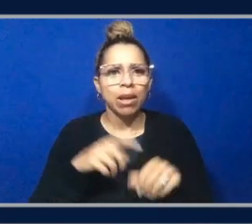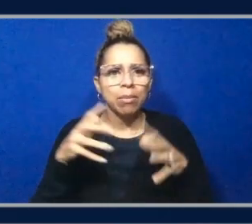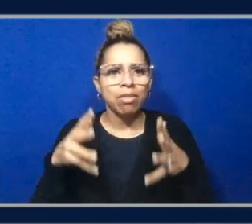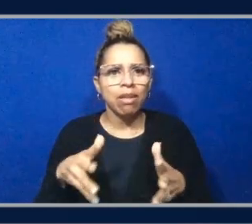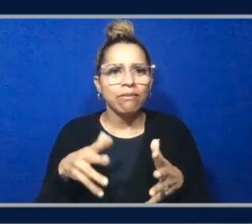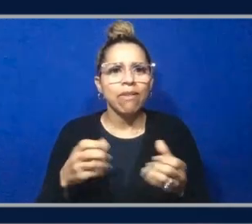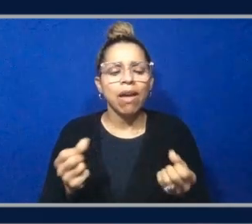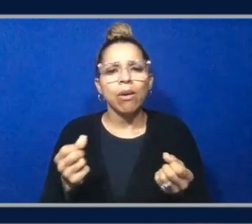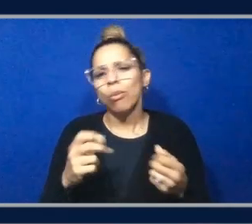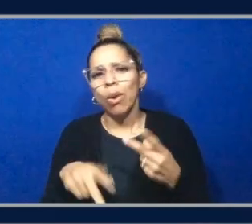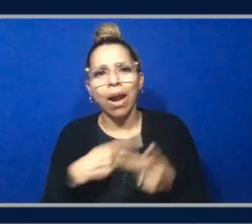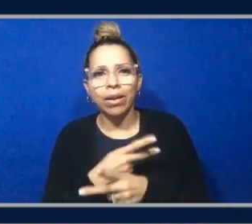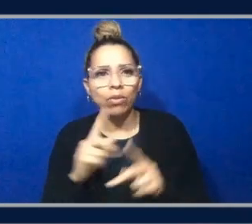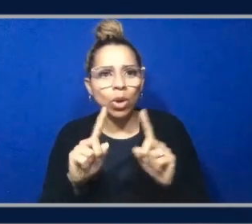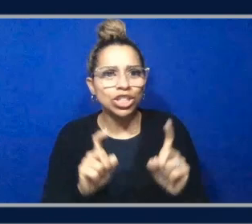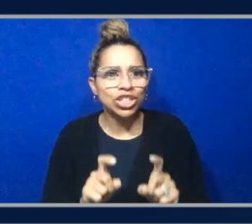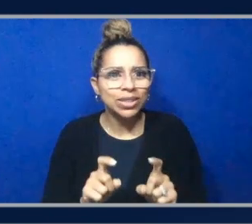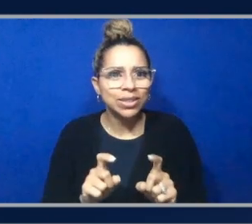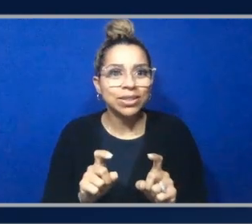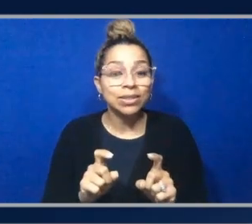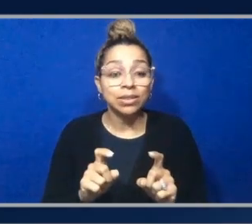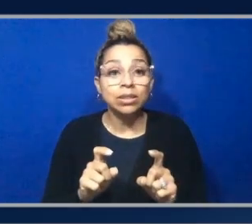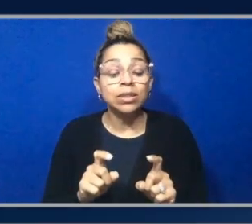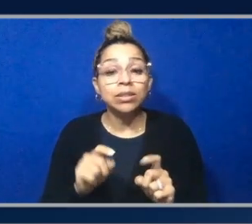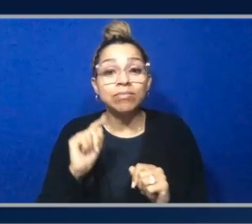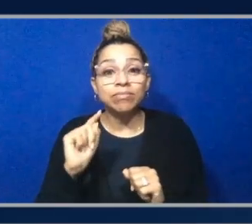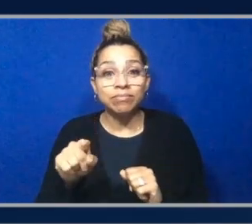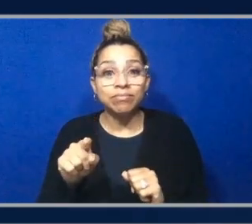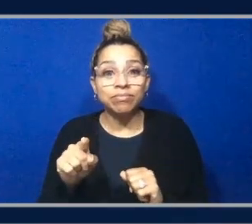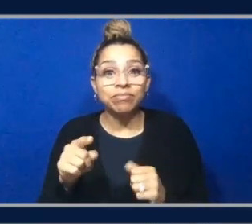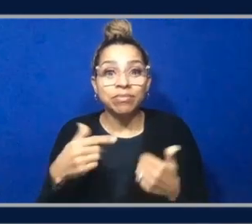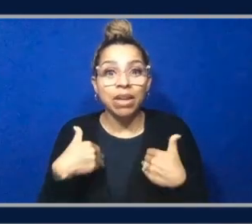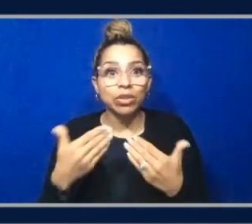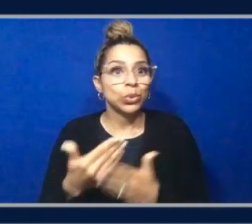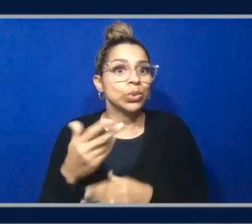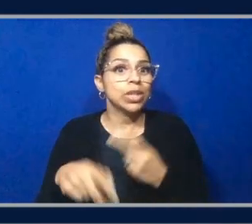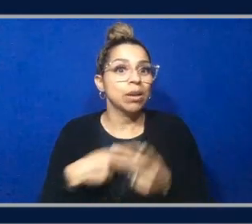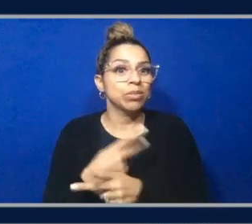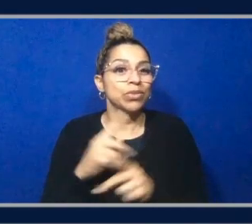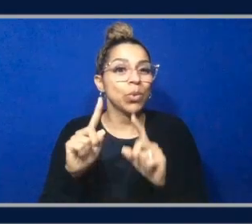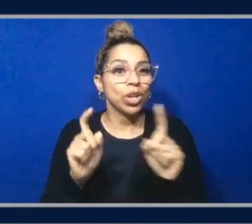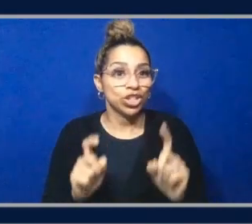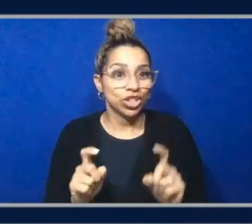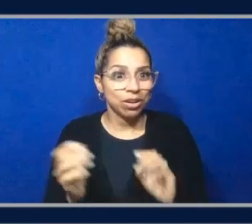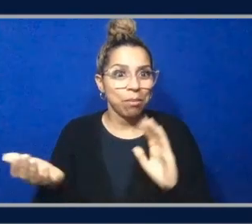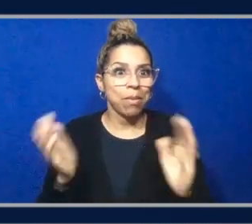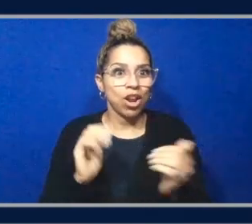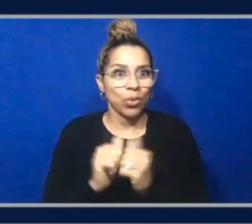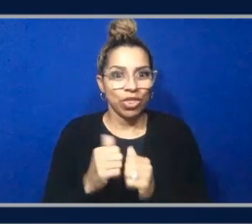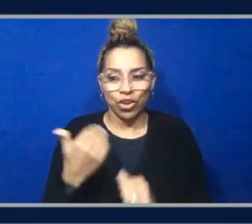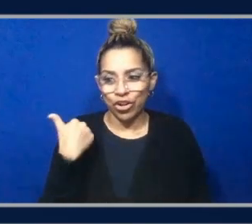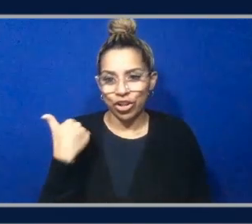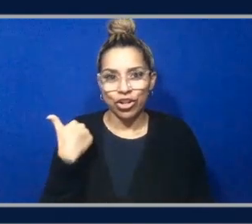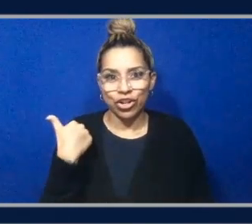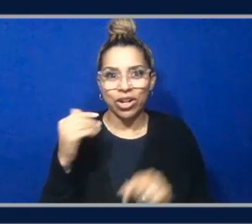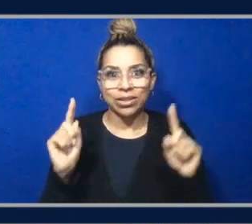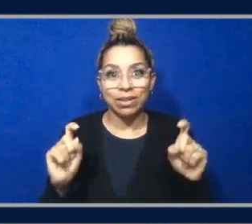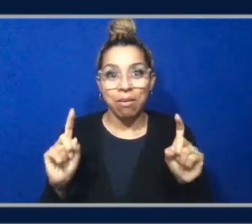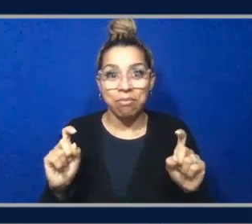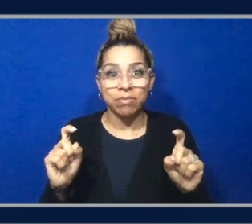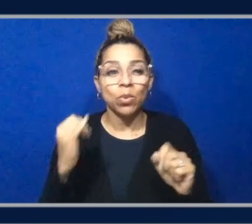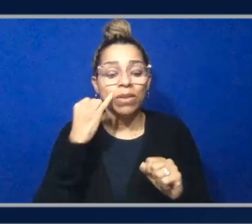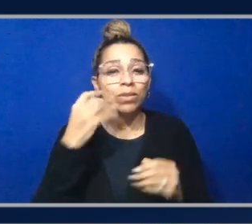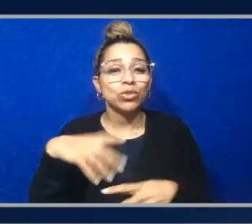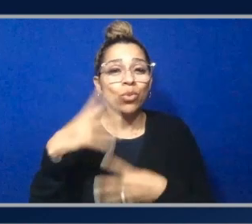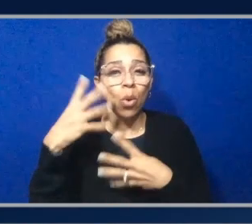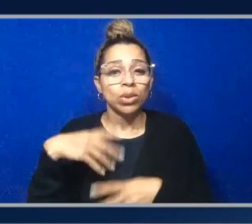interesting about the types of questions is there's some new types of questions compared to earlier exams. And if you scroll down to a